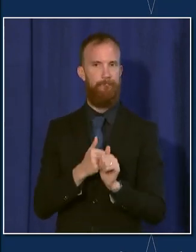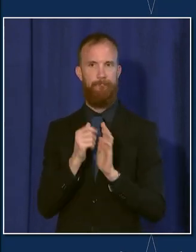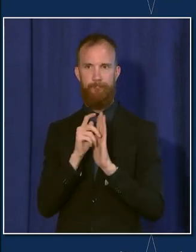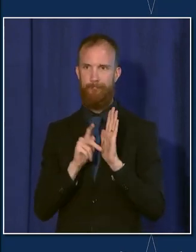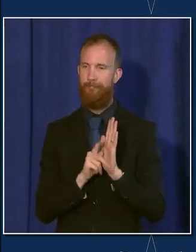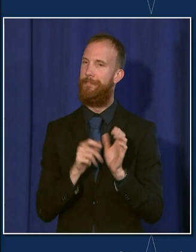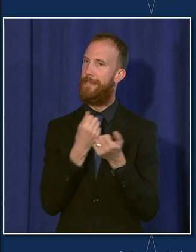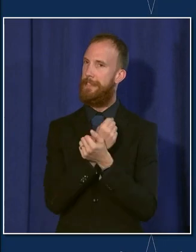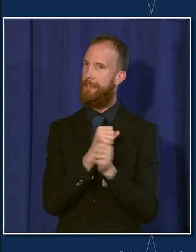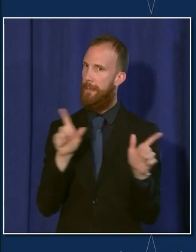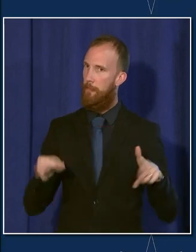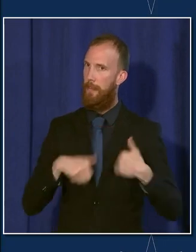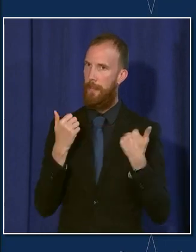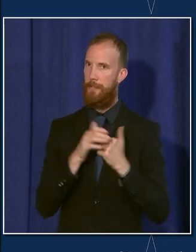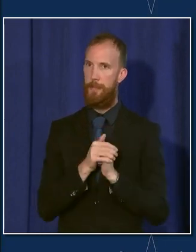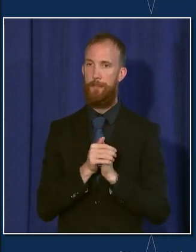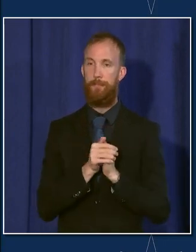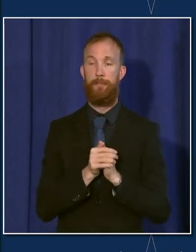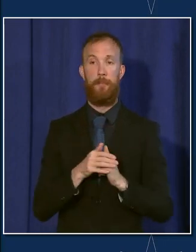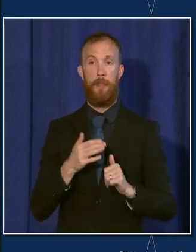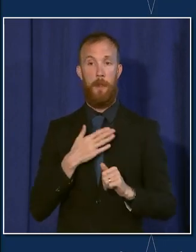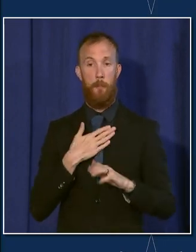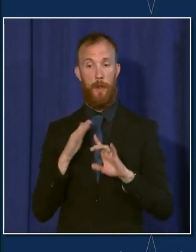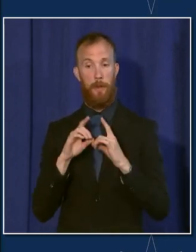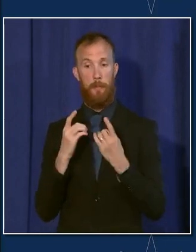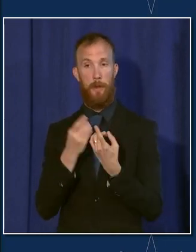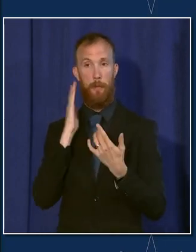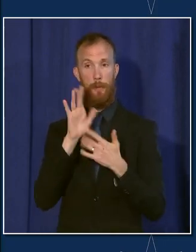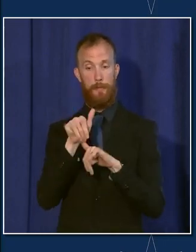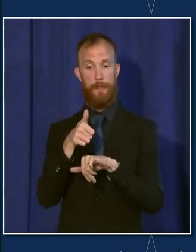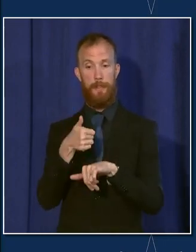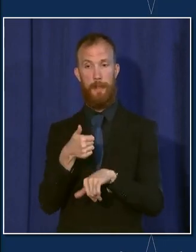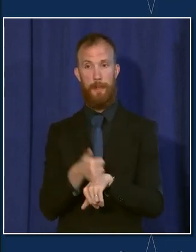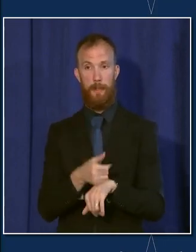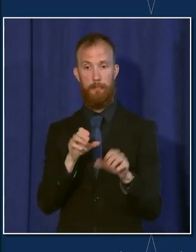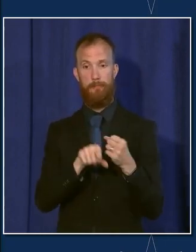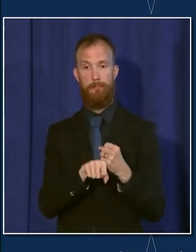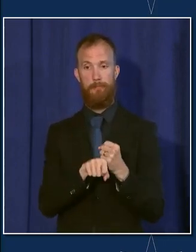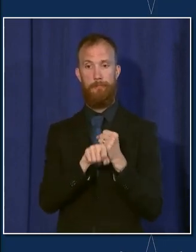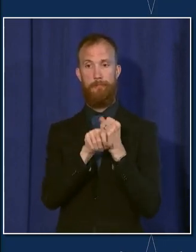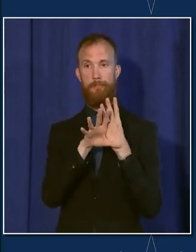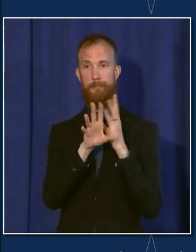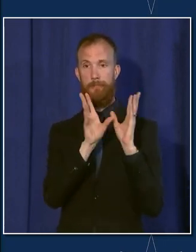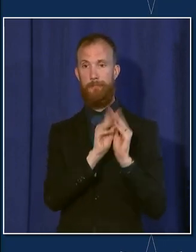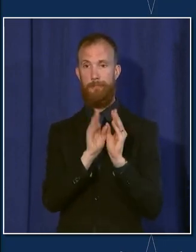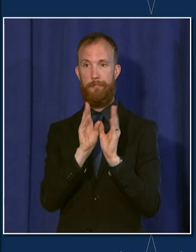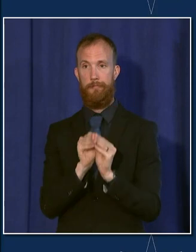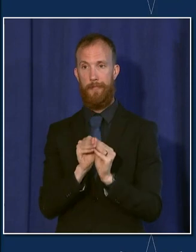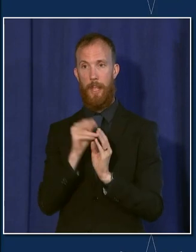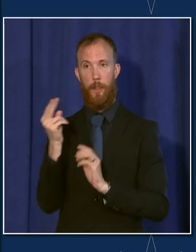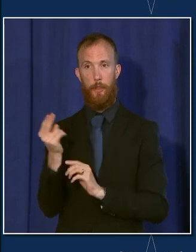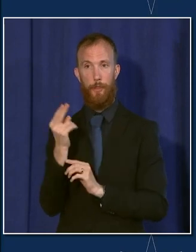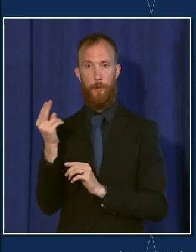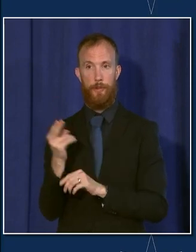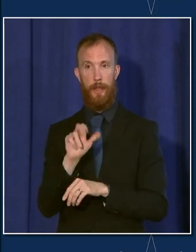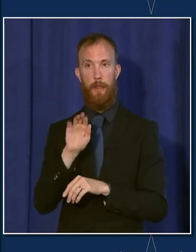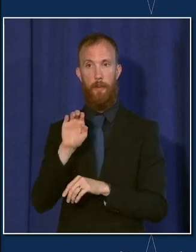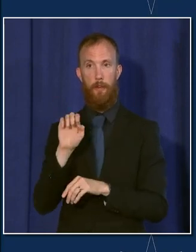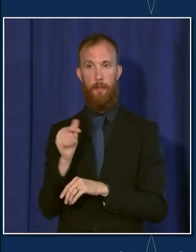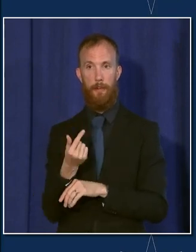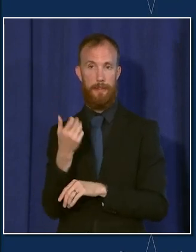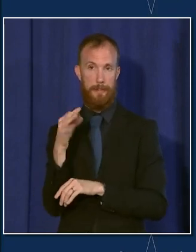Chicago Department of Business Affairs and Consumer Protection will be holding webinars this Thursday, August 19th at 10 a.m.